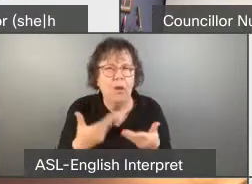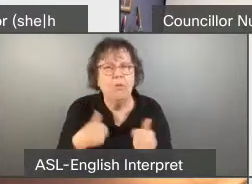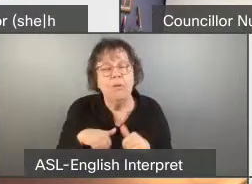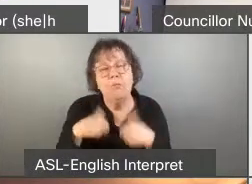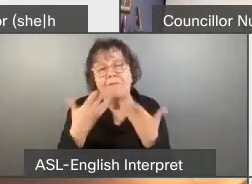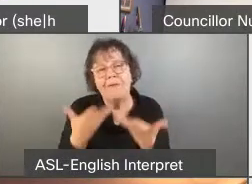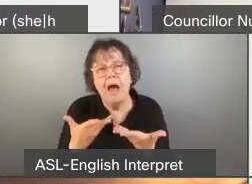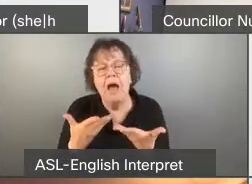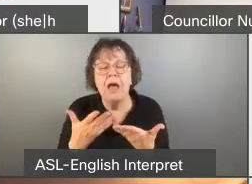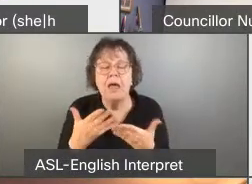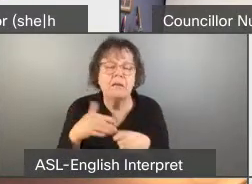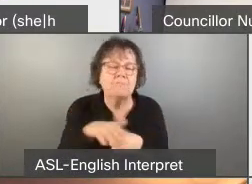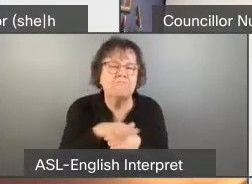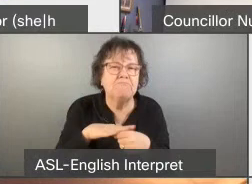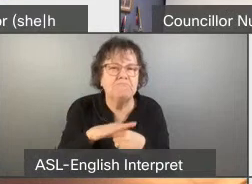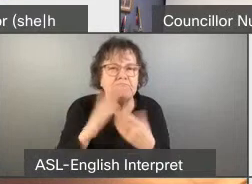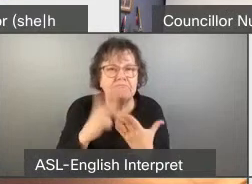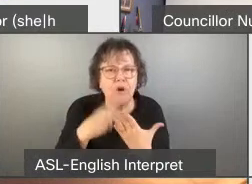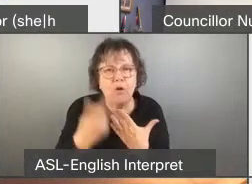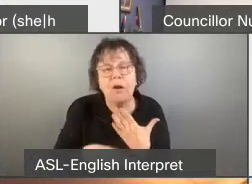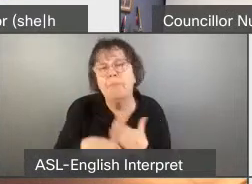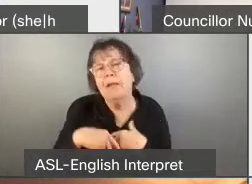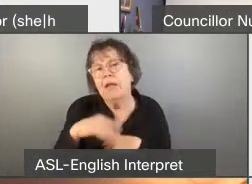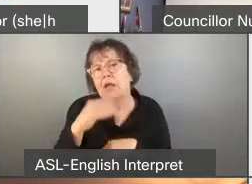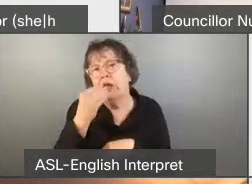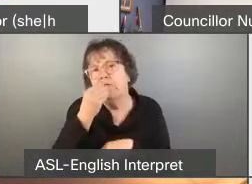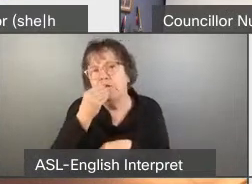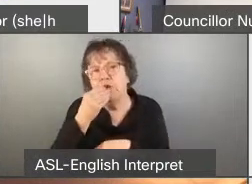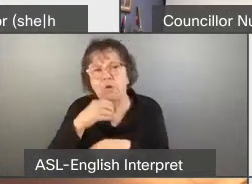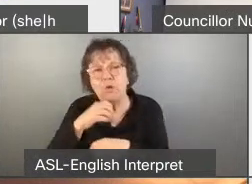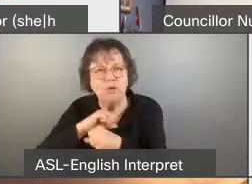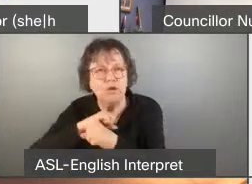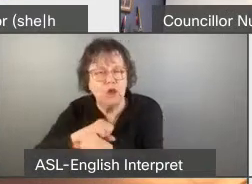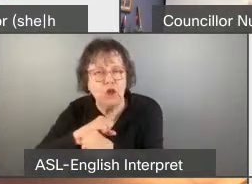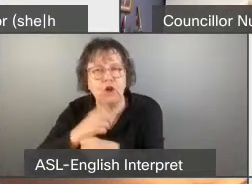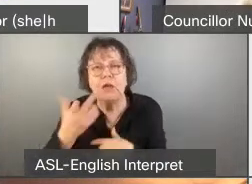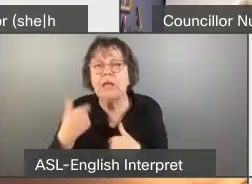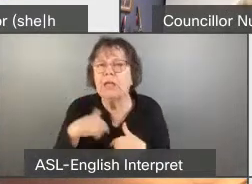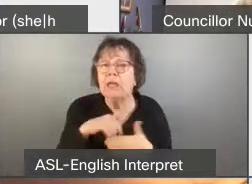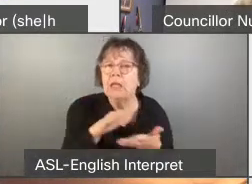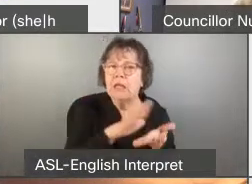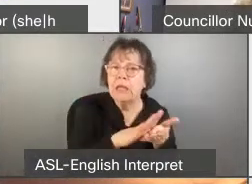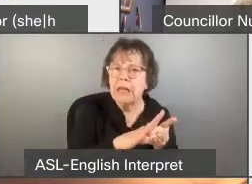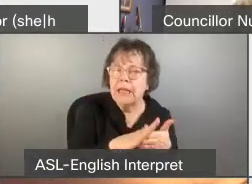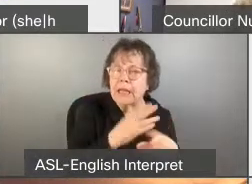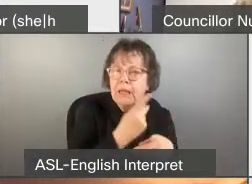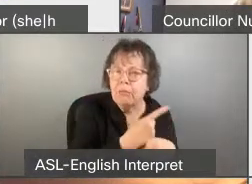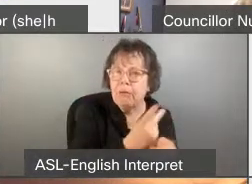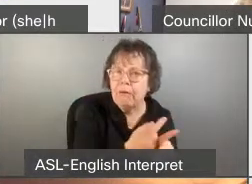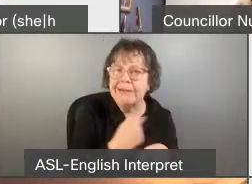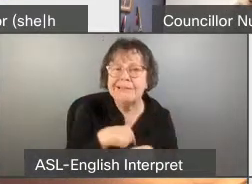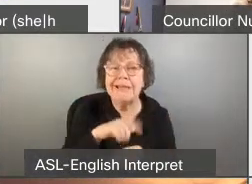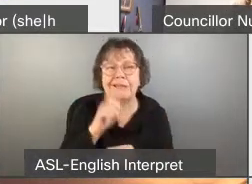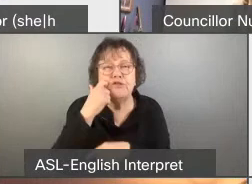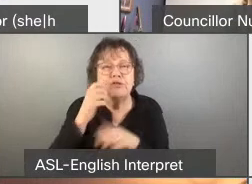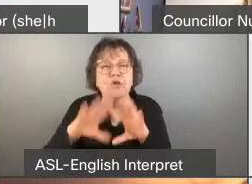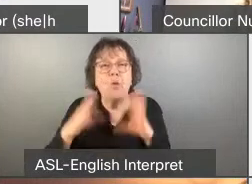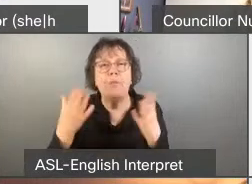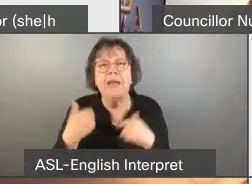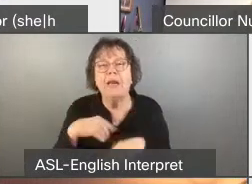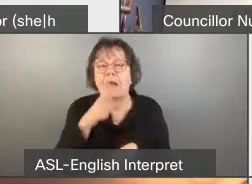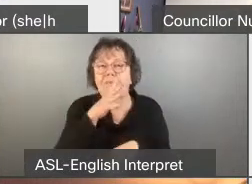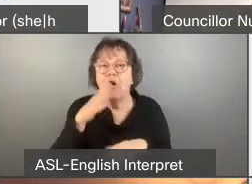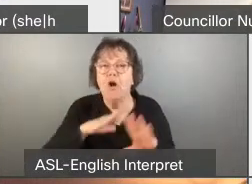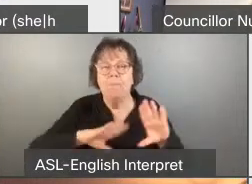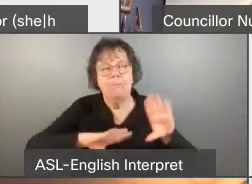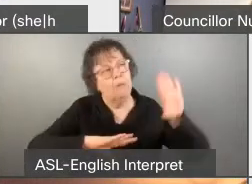provide response and assistance on food security, getting people hygiene items, and we've just opened a vertical farm. I want to point out a